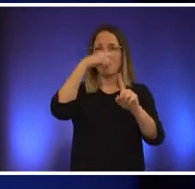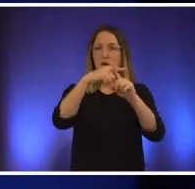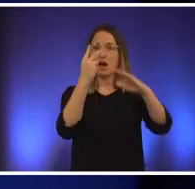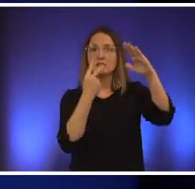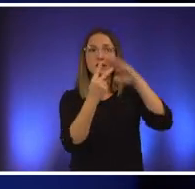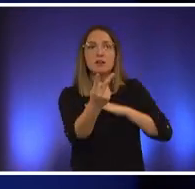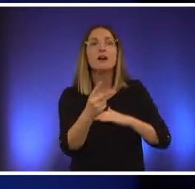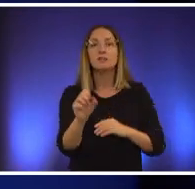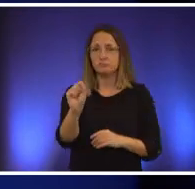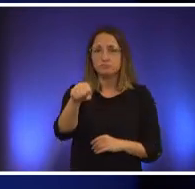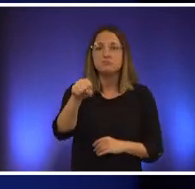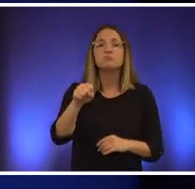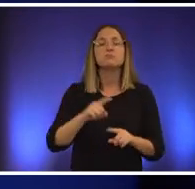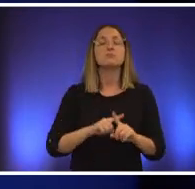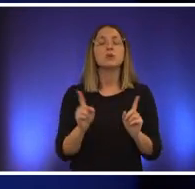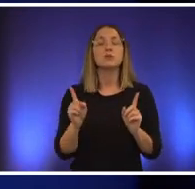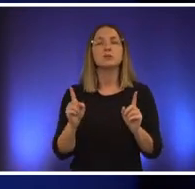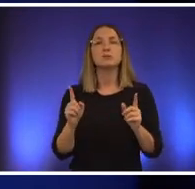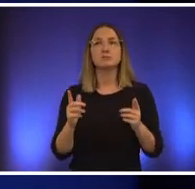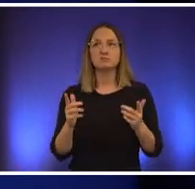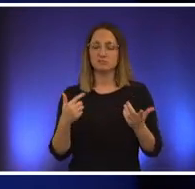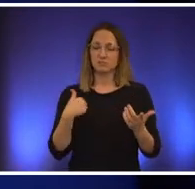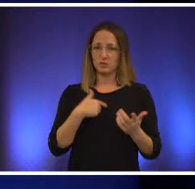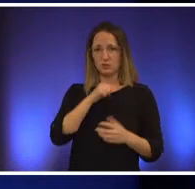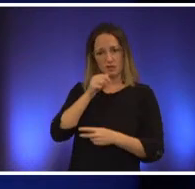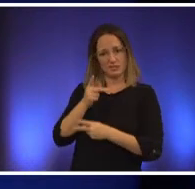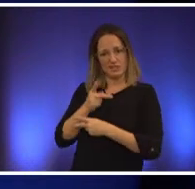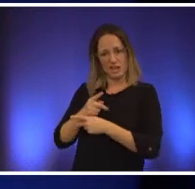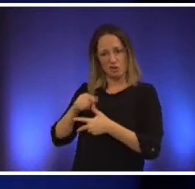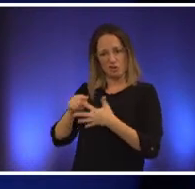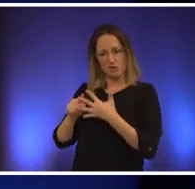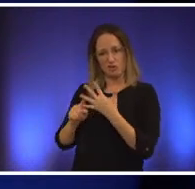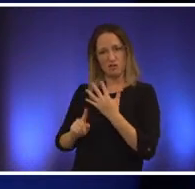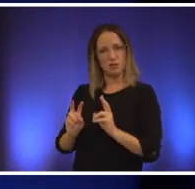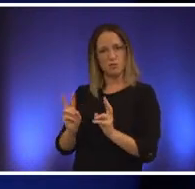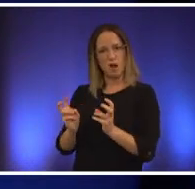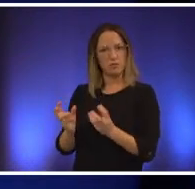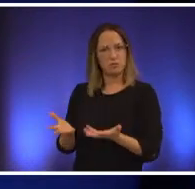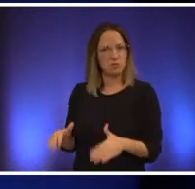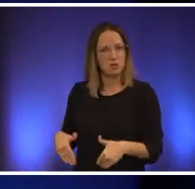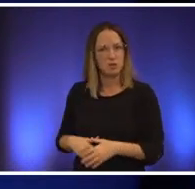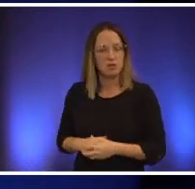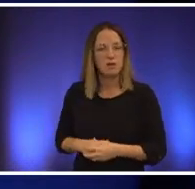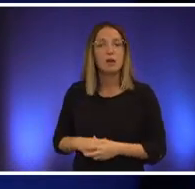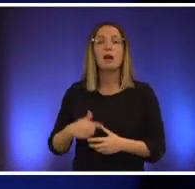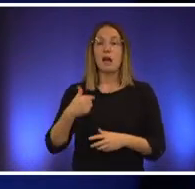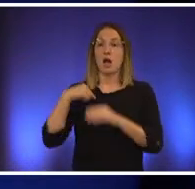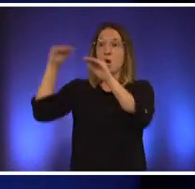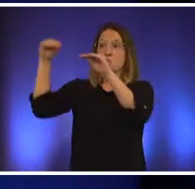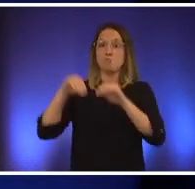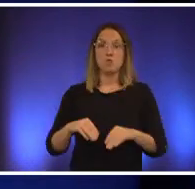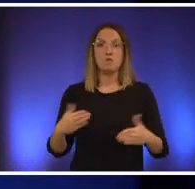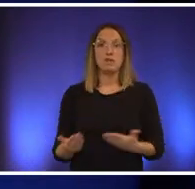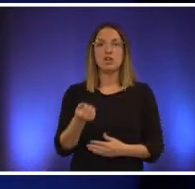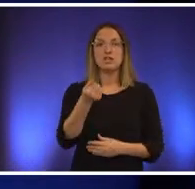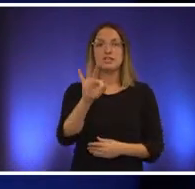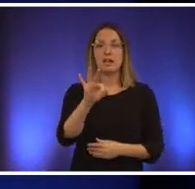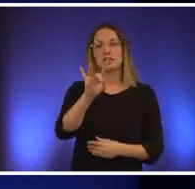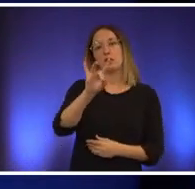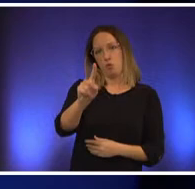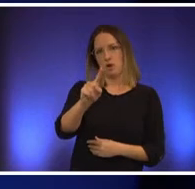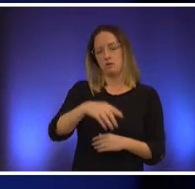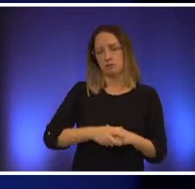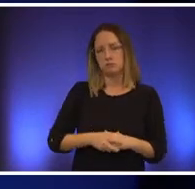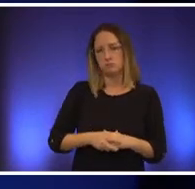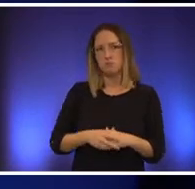but we're not taking care of the things that we need to take care of i moved to austin texas in 1981. i've